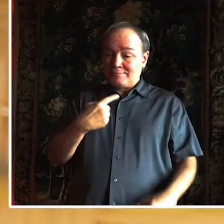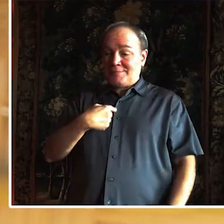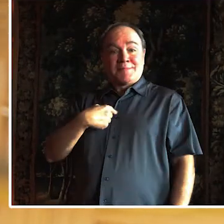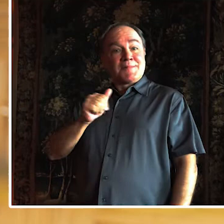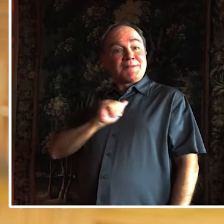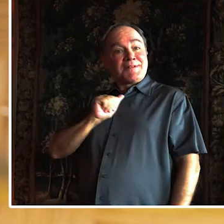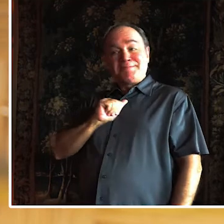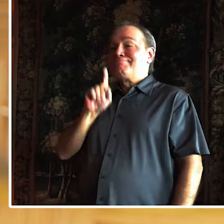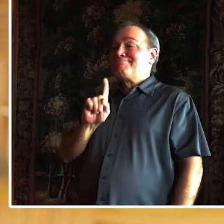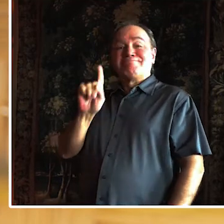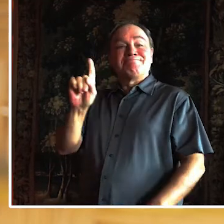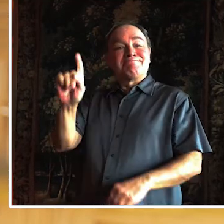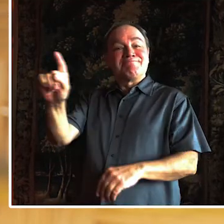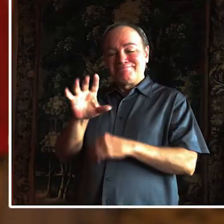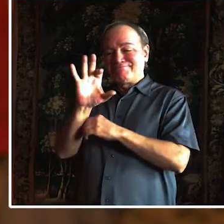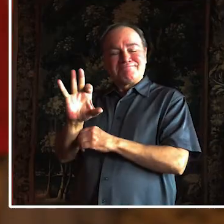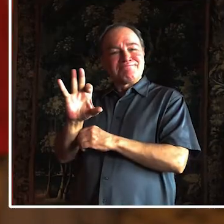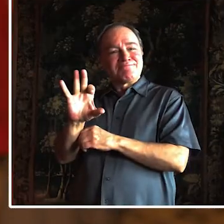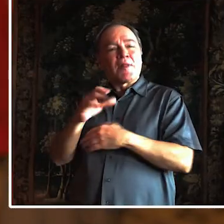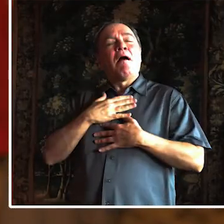were built for other people with disabilities.